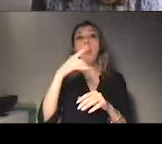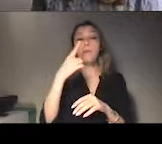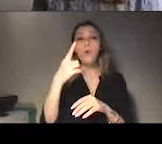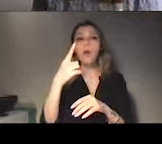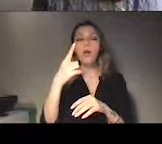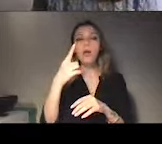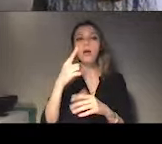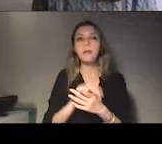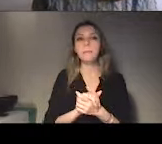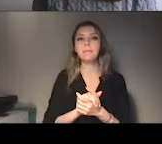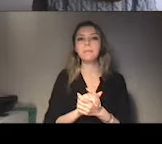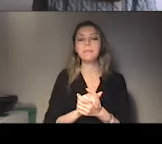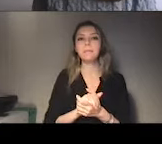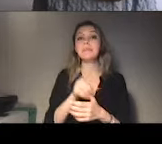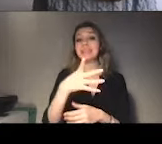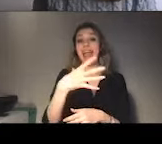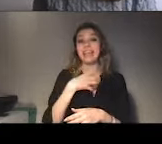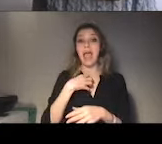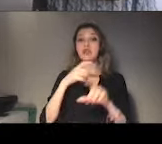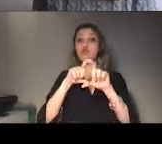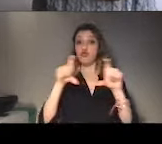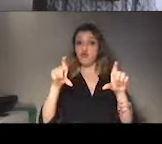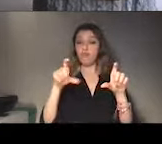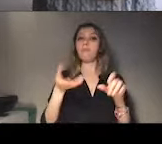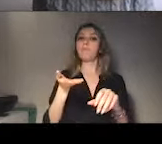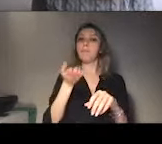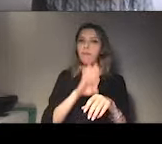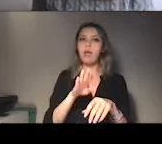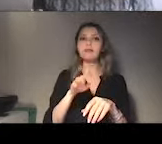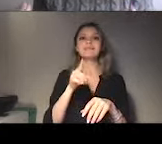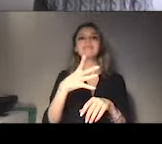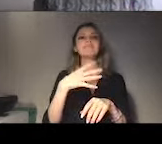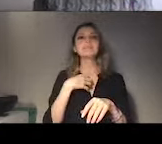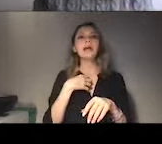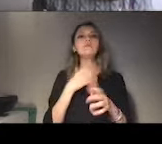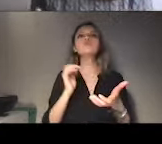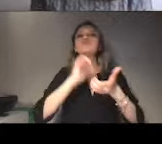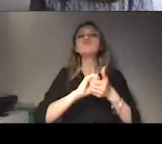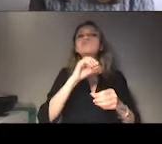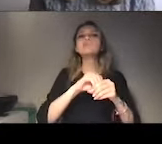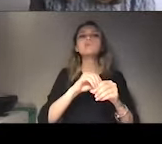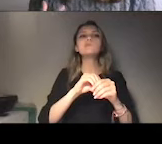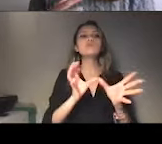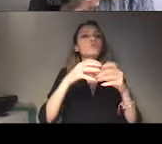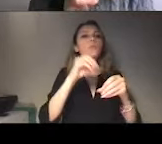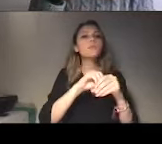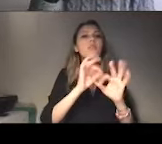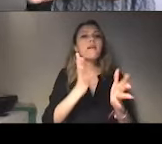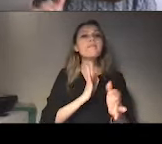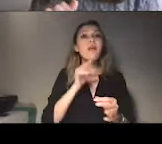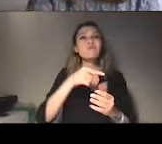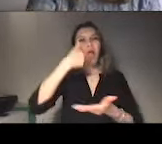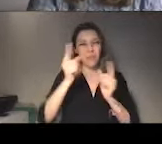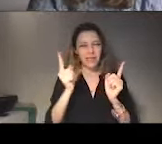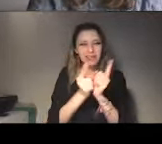and that's where we really encourage you to submit in group and submit a joint report. It's good to